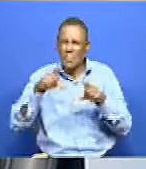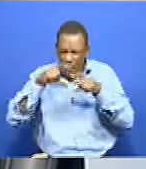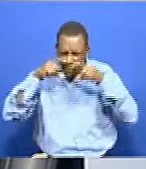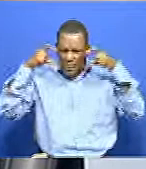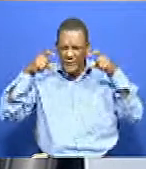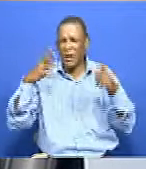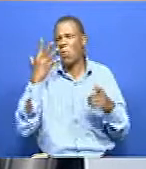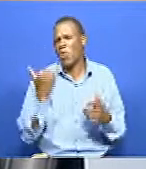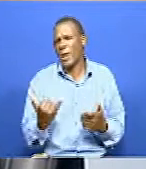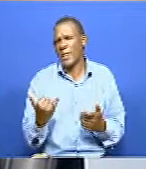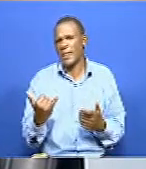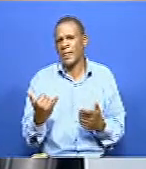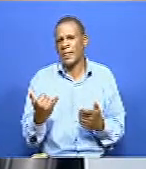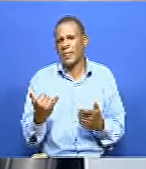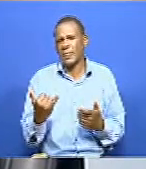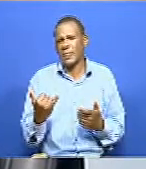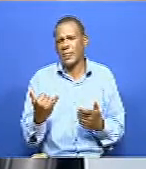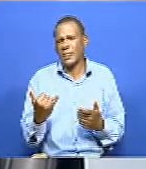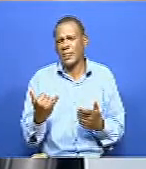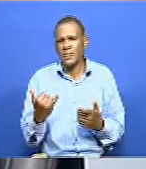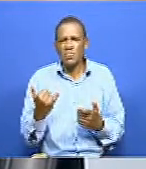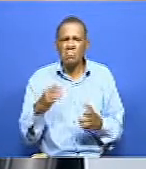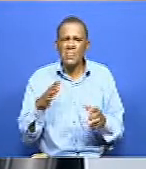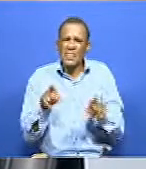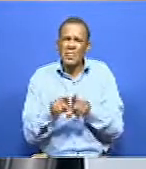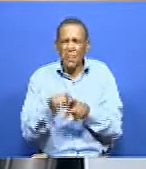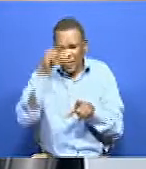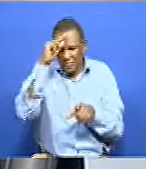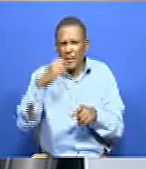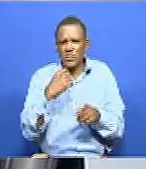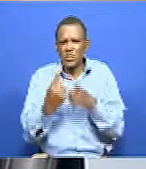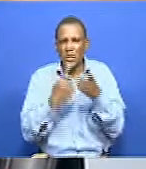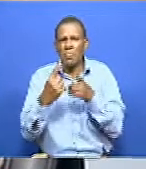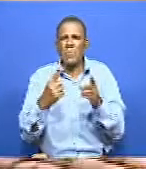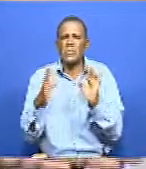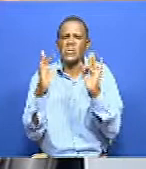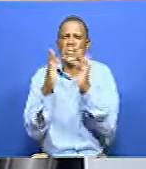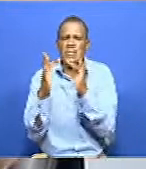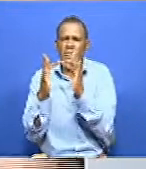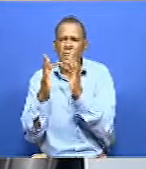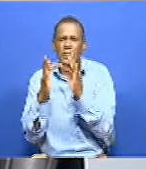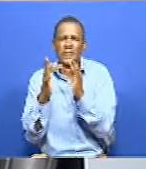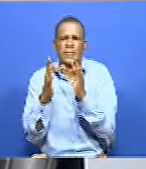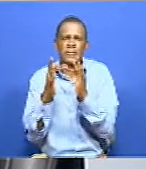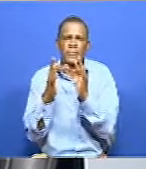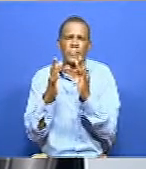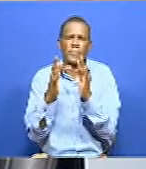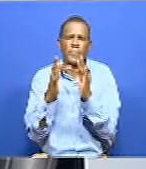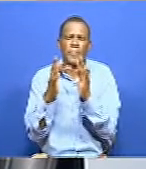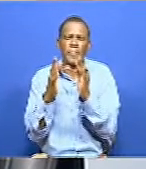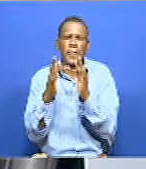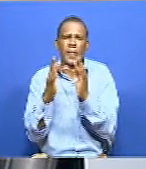Three, the government is moving towards, you know, online platform using the platform, the government, you know,